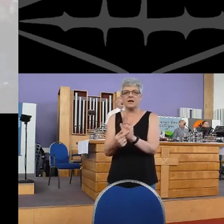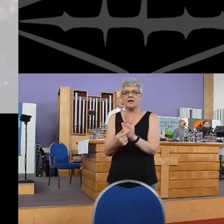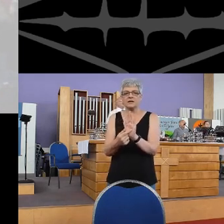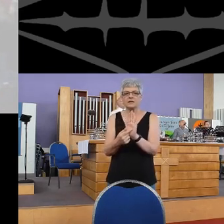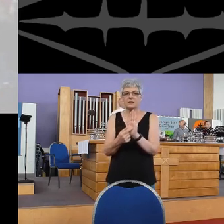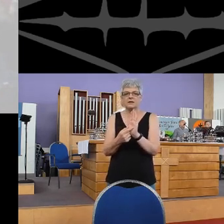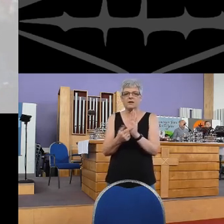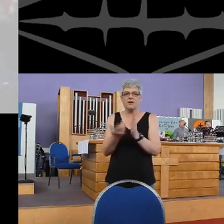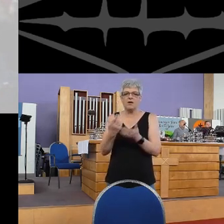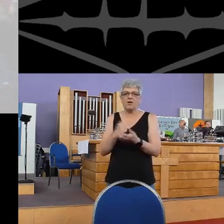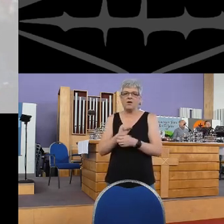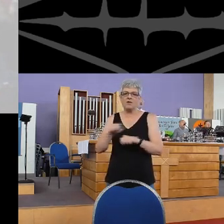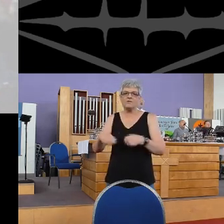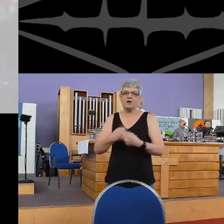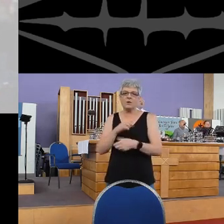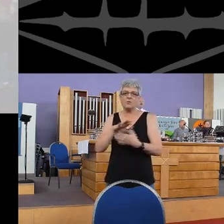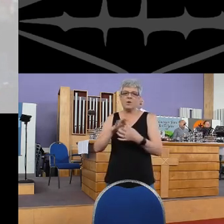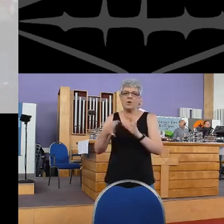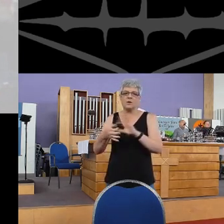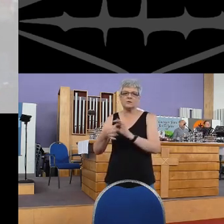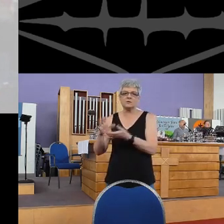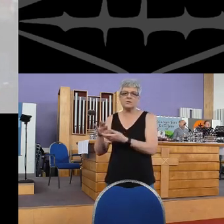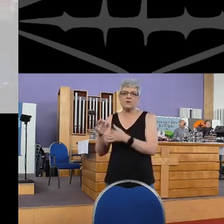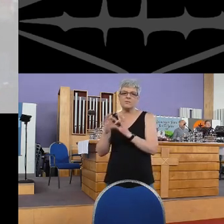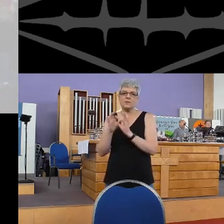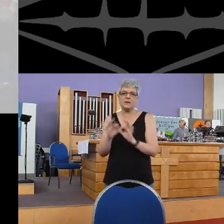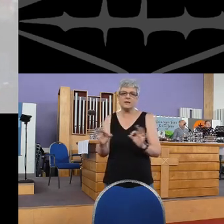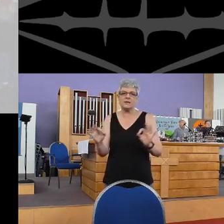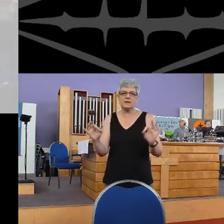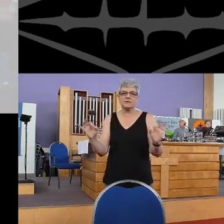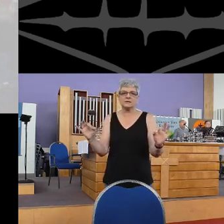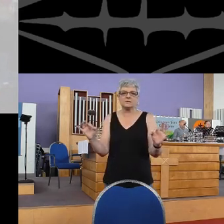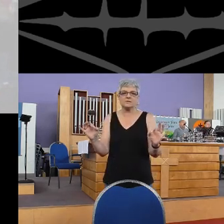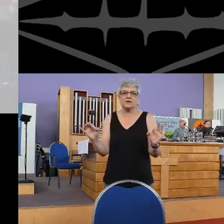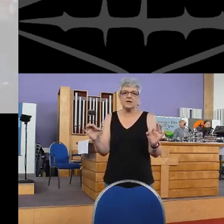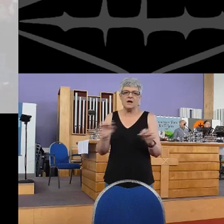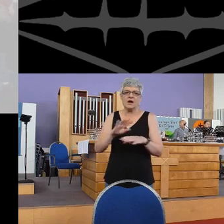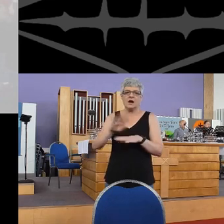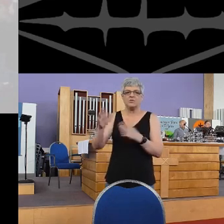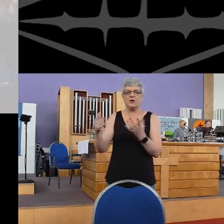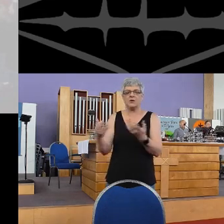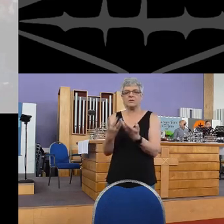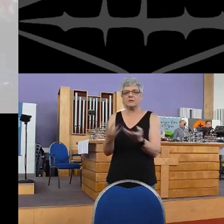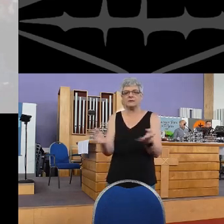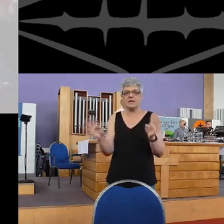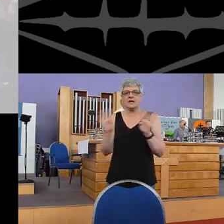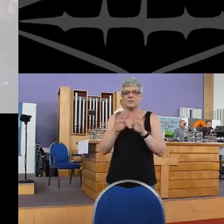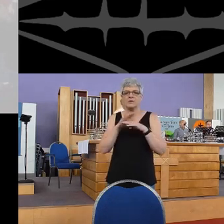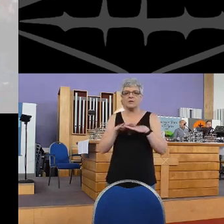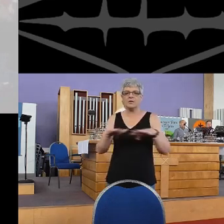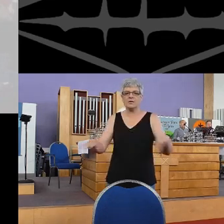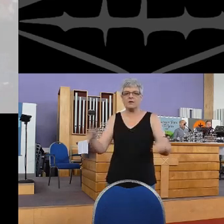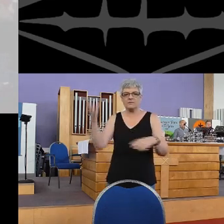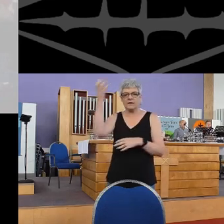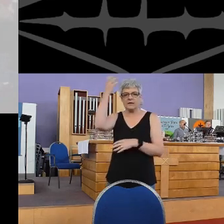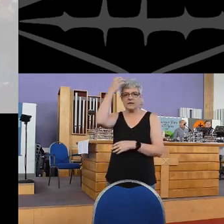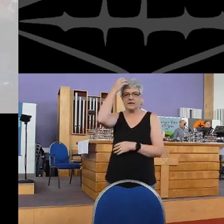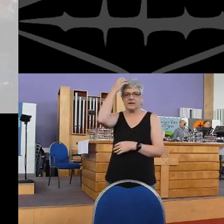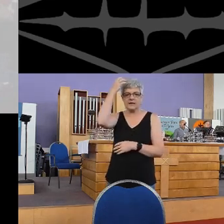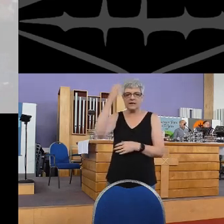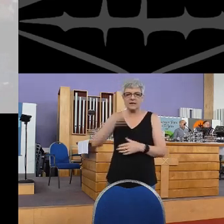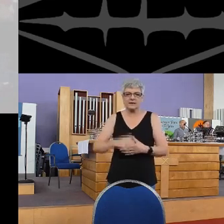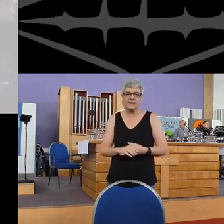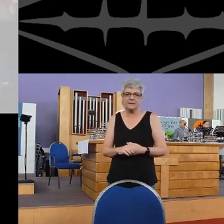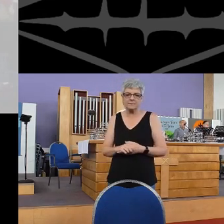shine of our wands of love Around the table of the